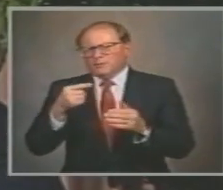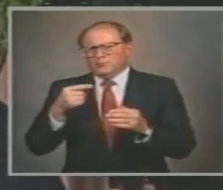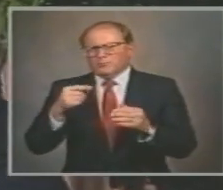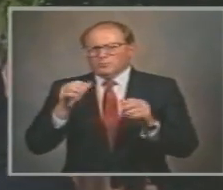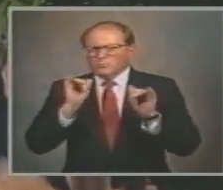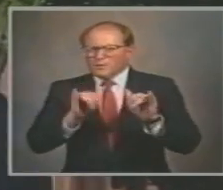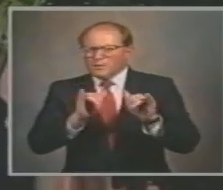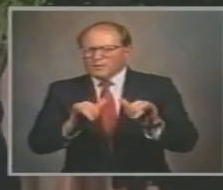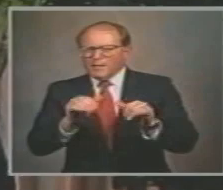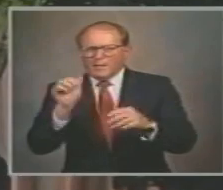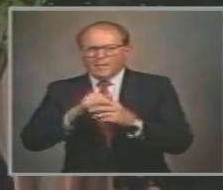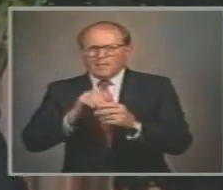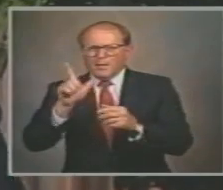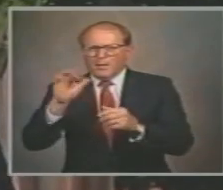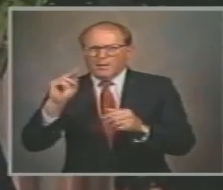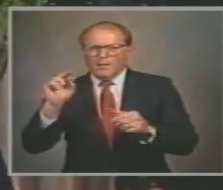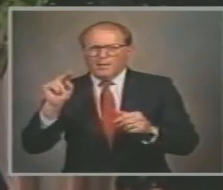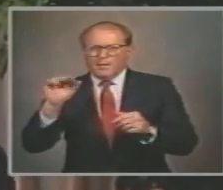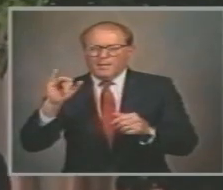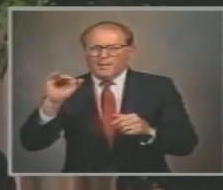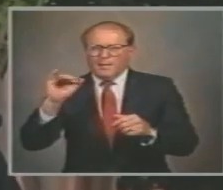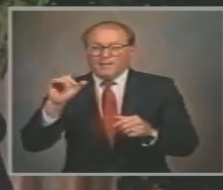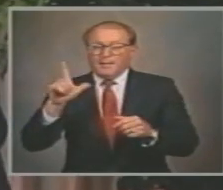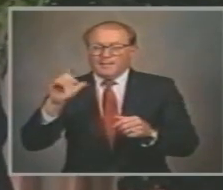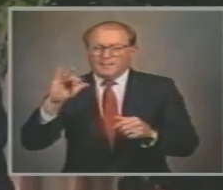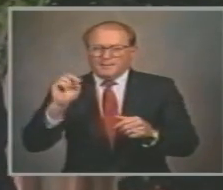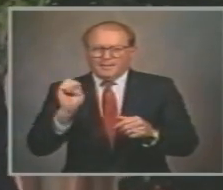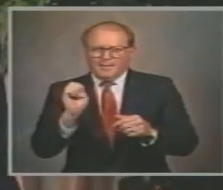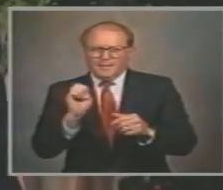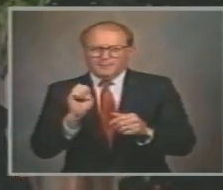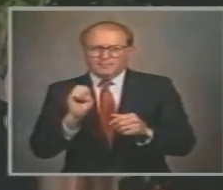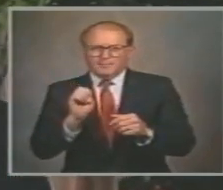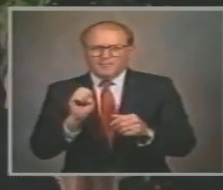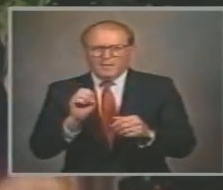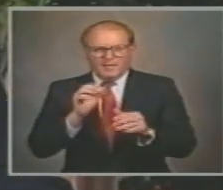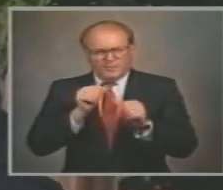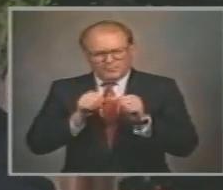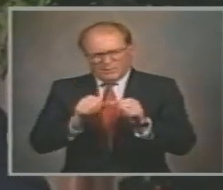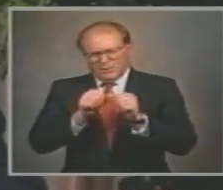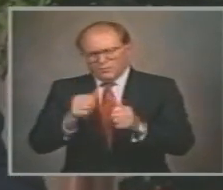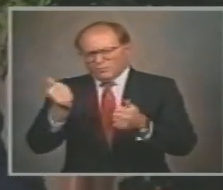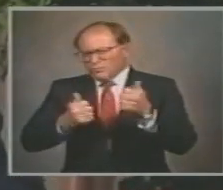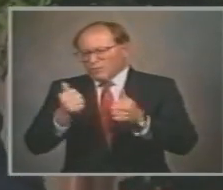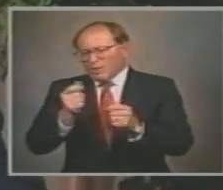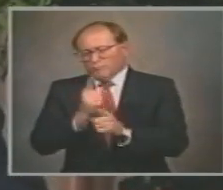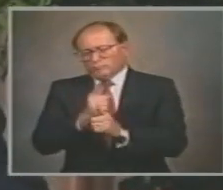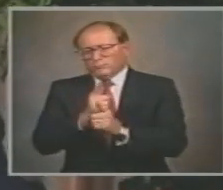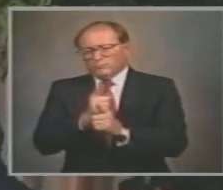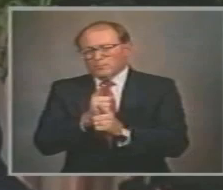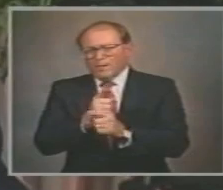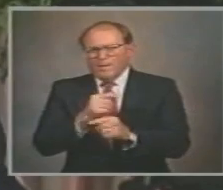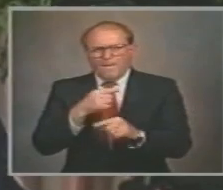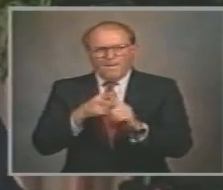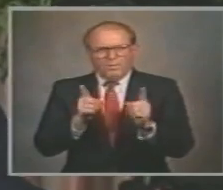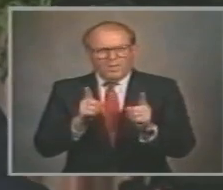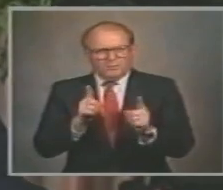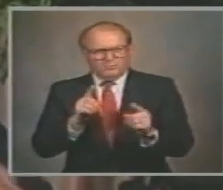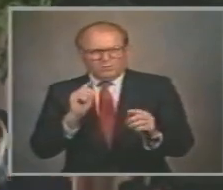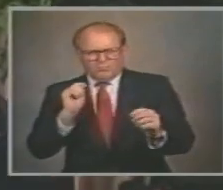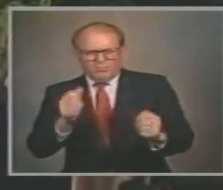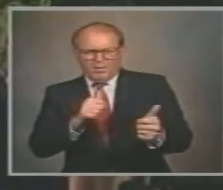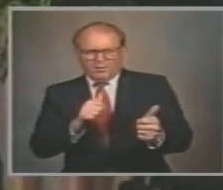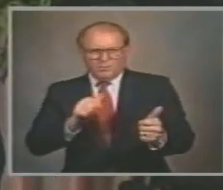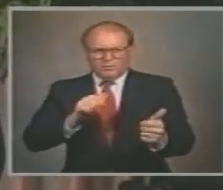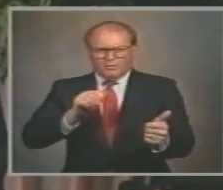The lines are our friends Stay in the lines And he was staying in the lines But all of a sudden